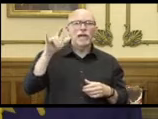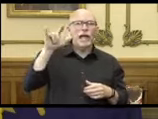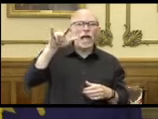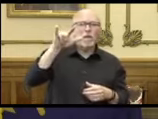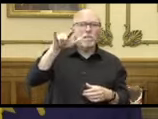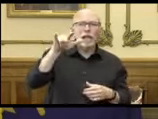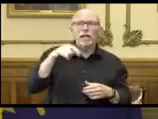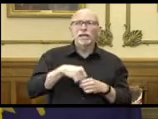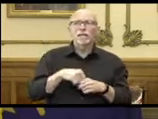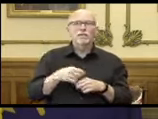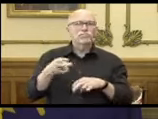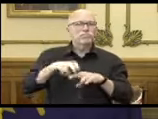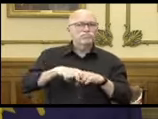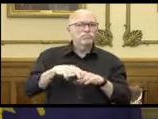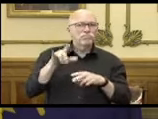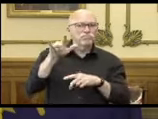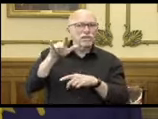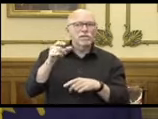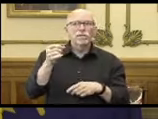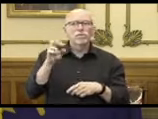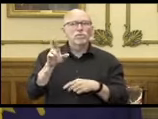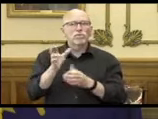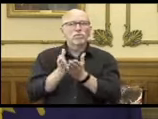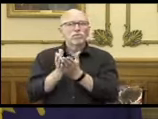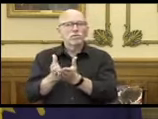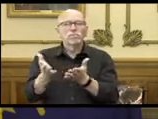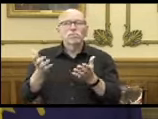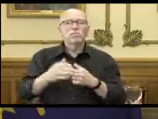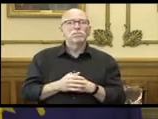or the ship of state.